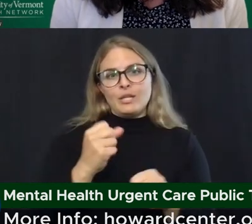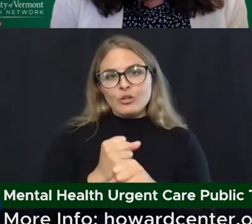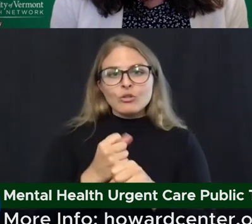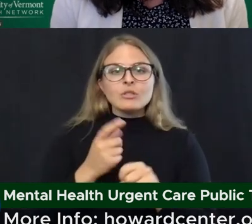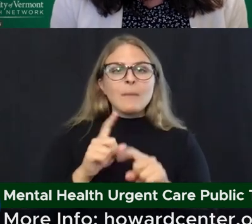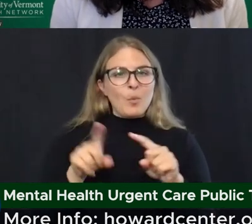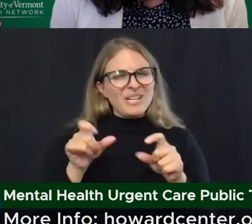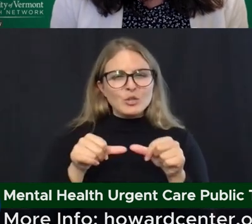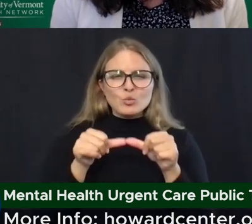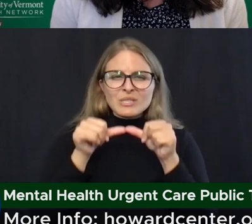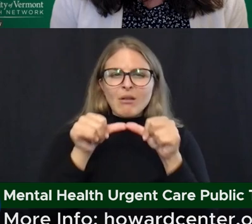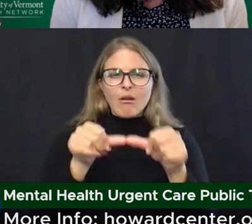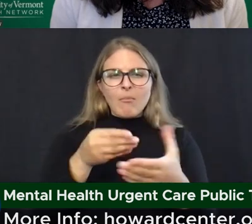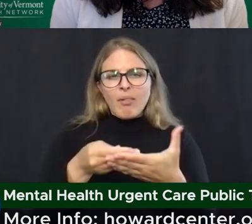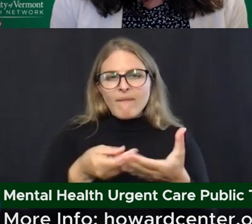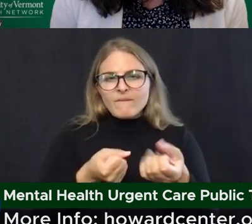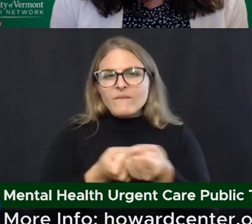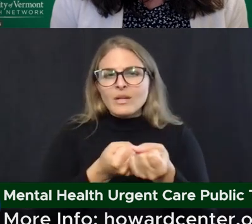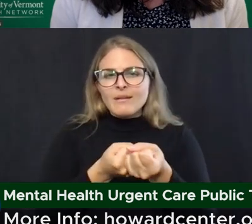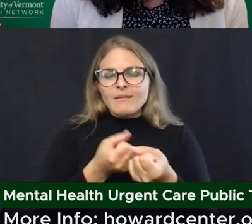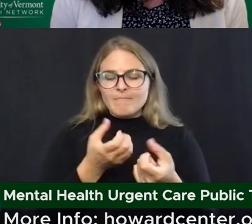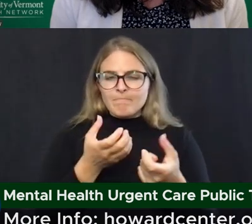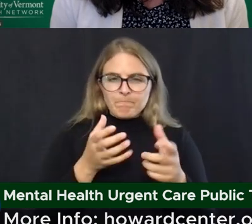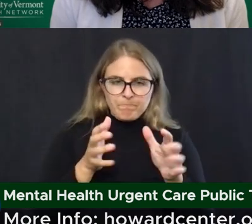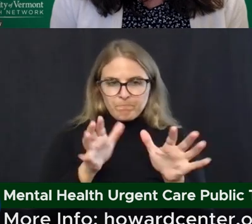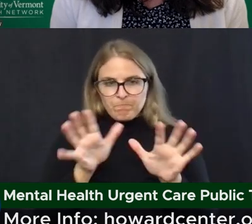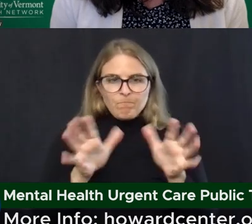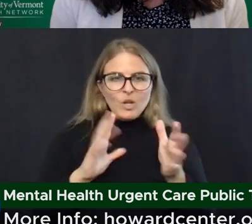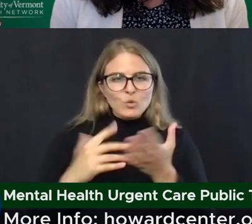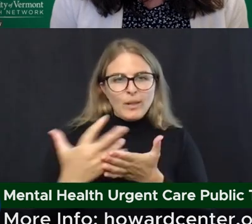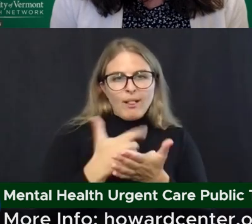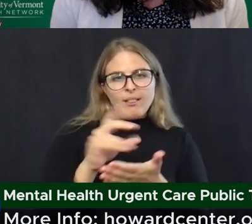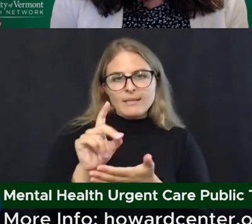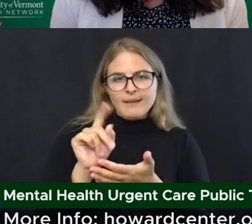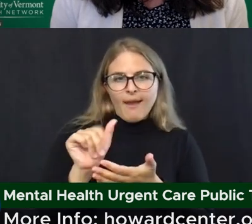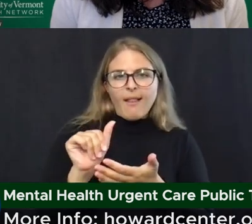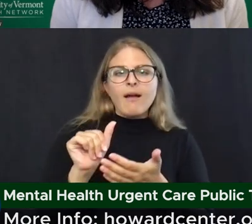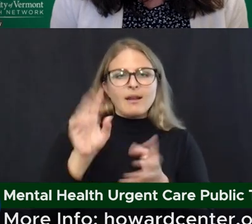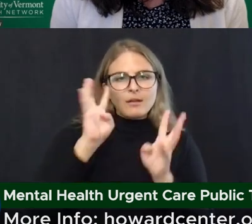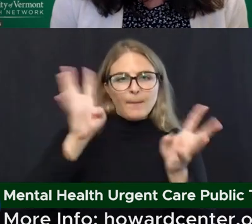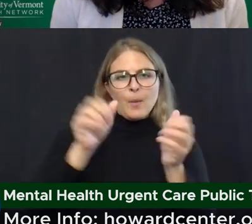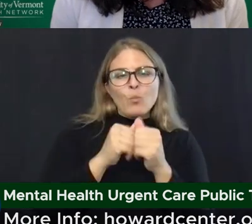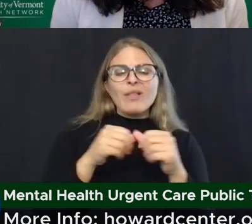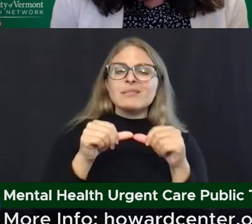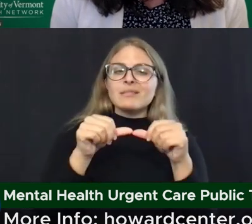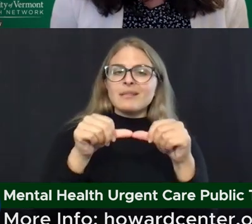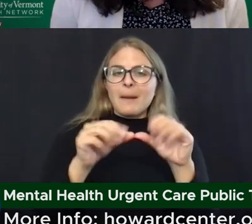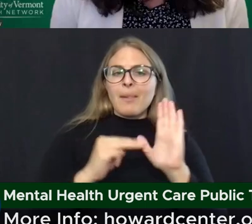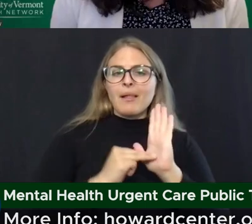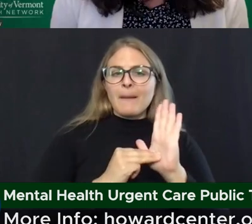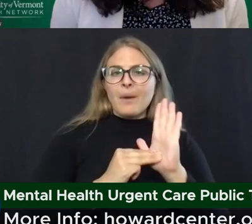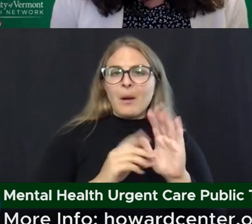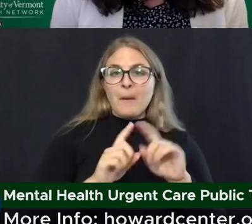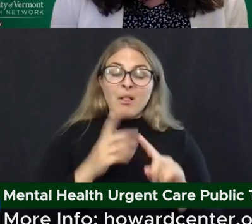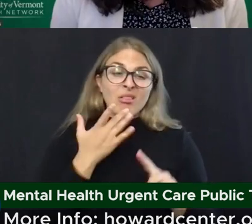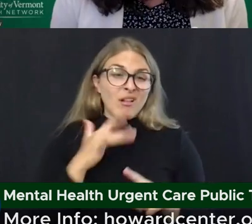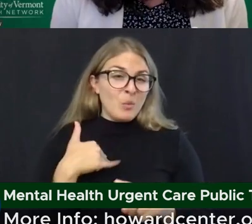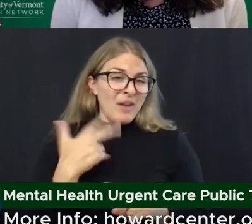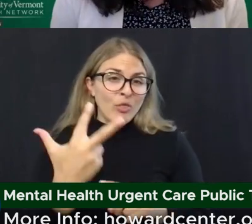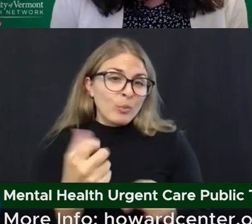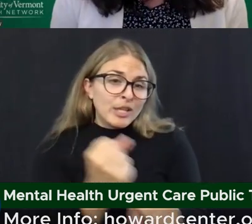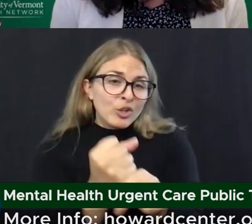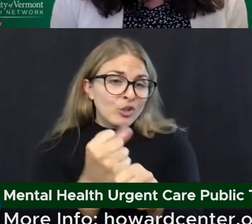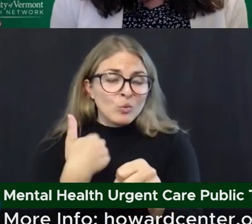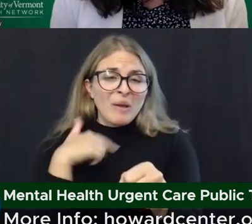beyond that. And we're going to collect data and look at sustainability models to help ensure that. Thankfully, that three-year window gives us ample time